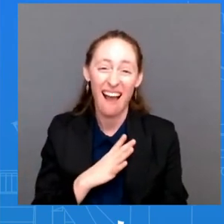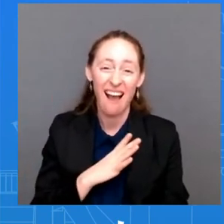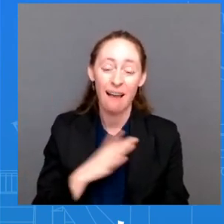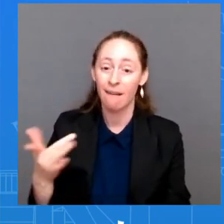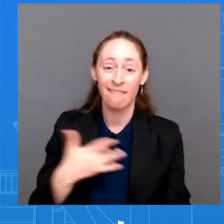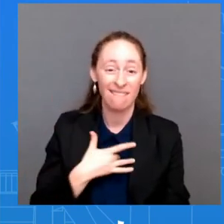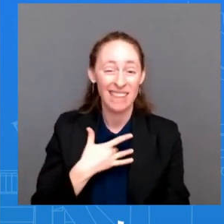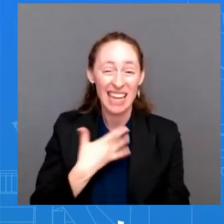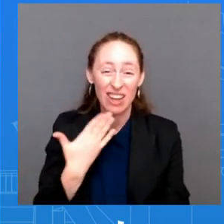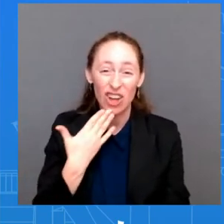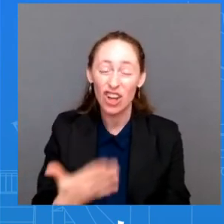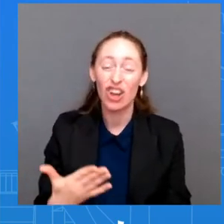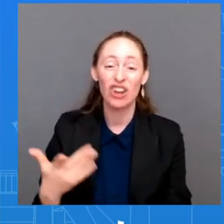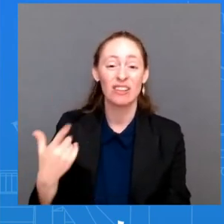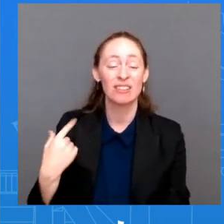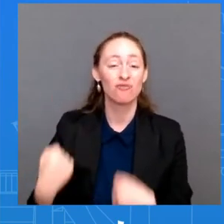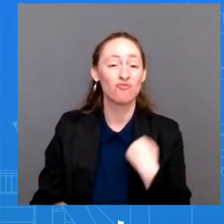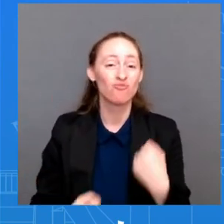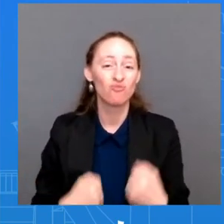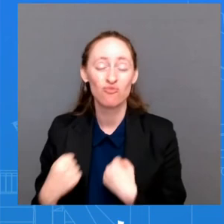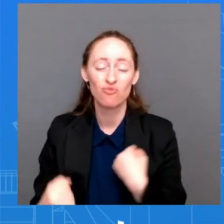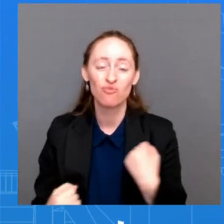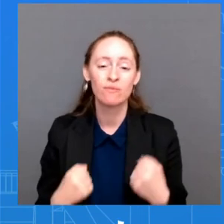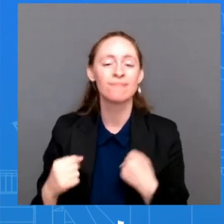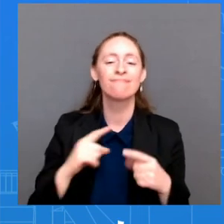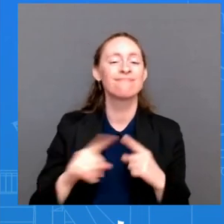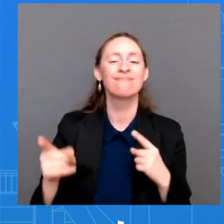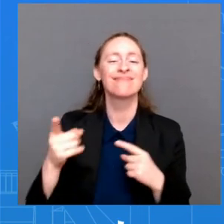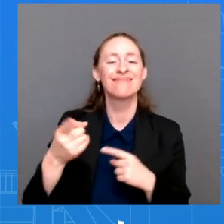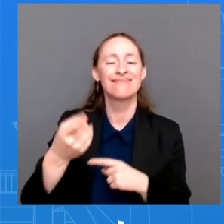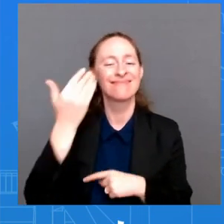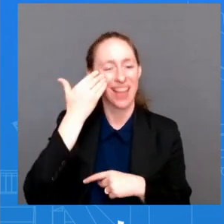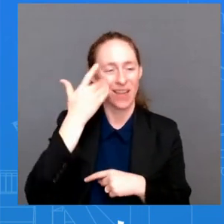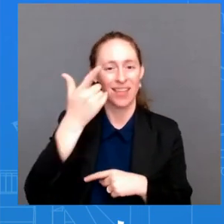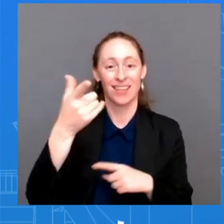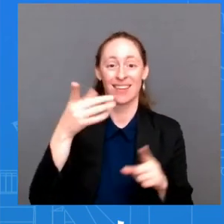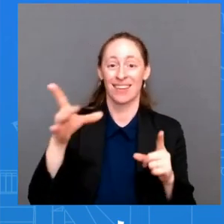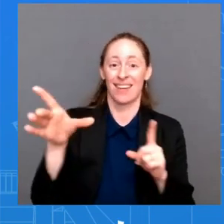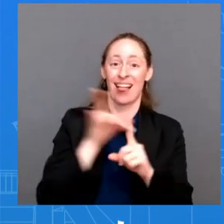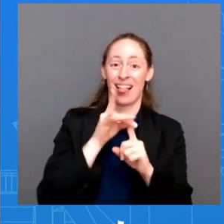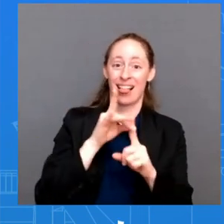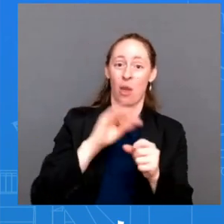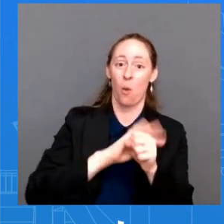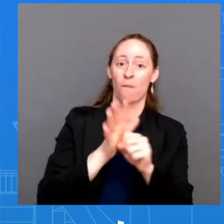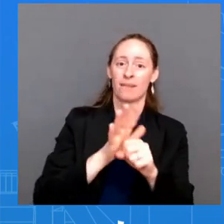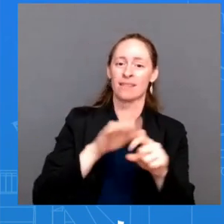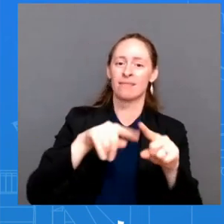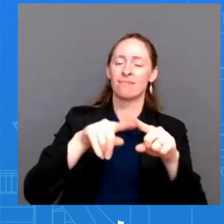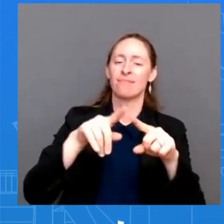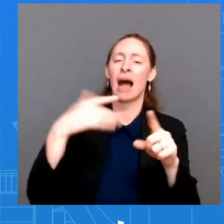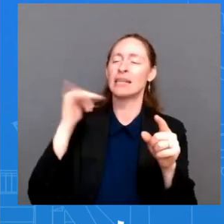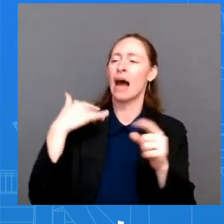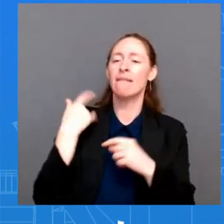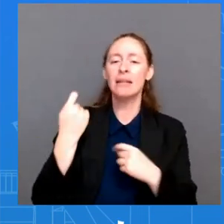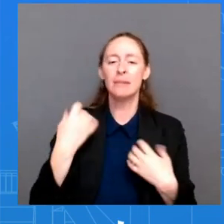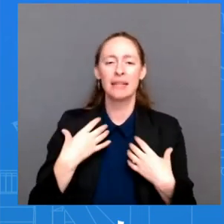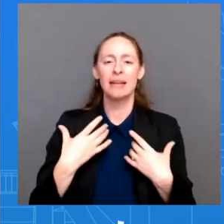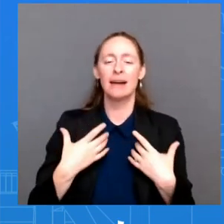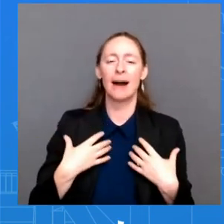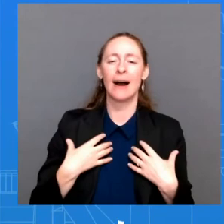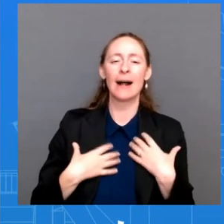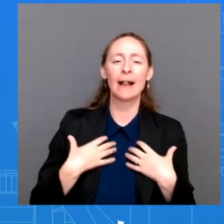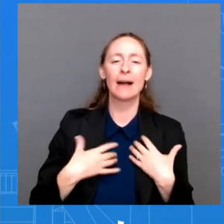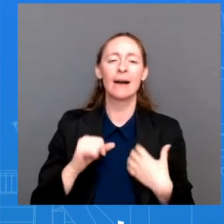when all of us have had coveted you do have a little bit of a lingering cough right you do have a a little bit of maybe a lingering uh